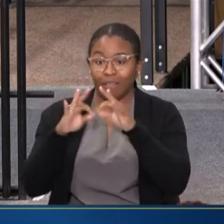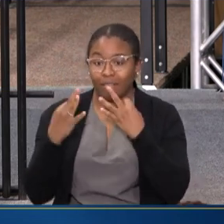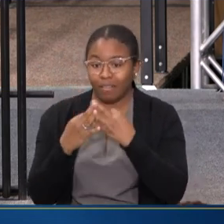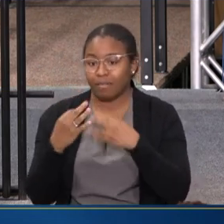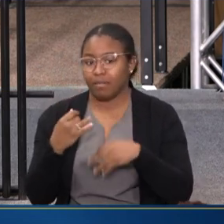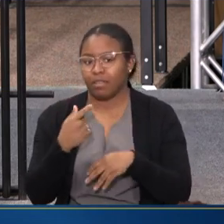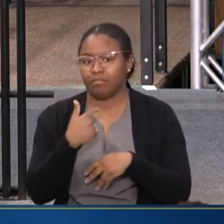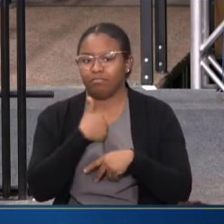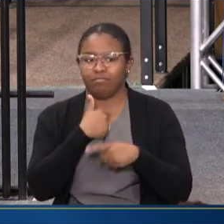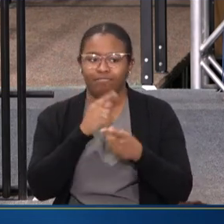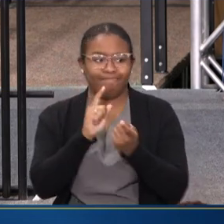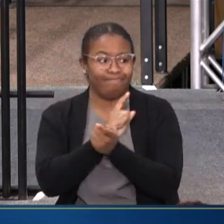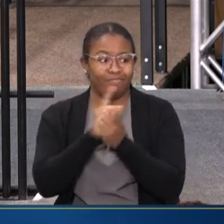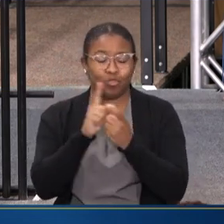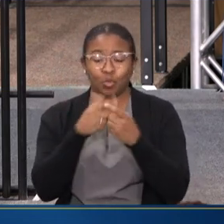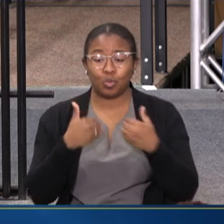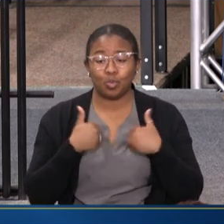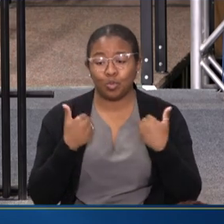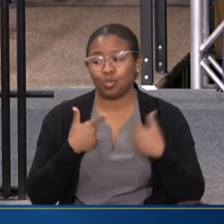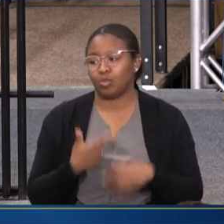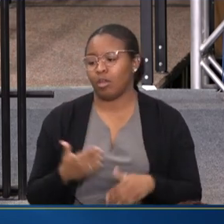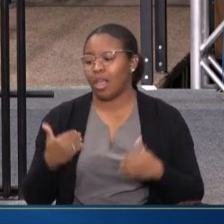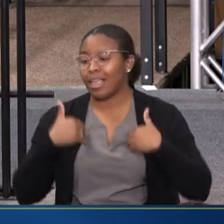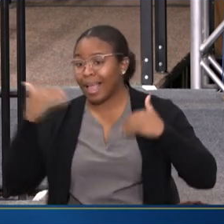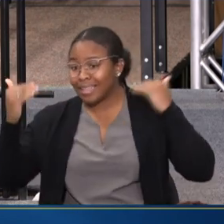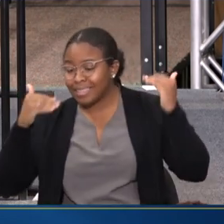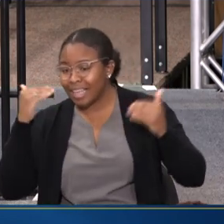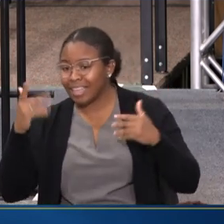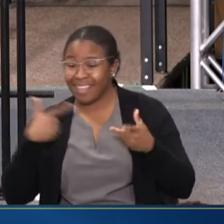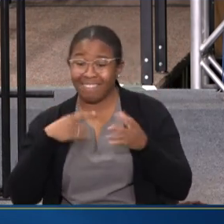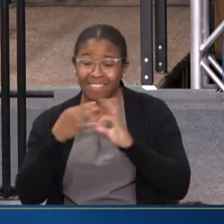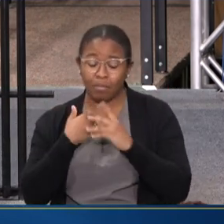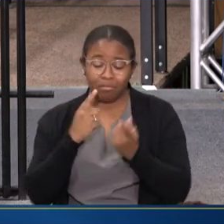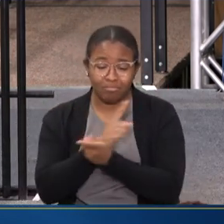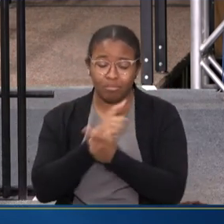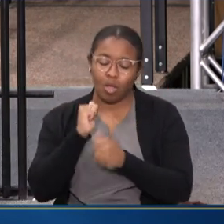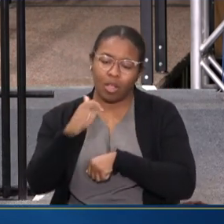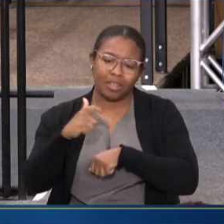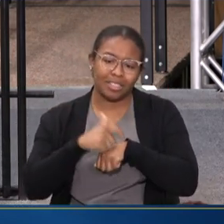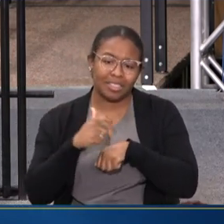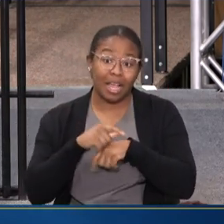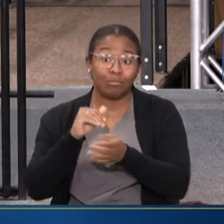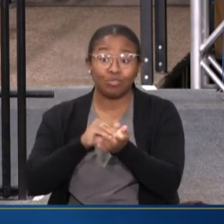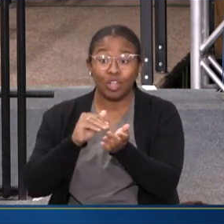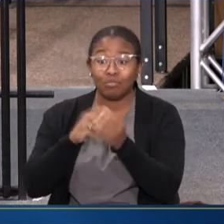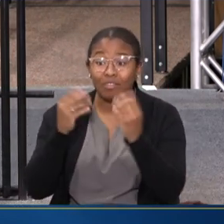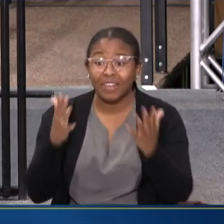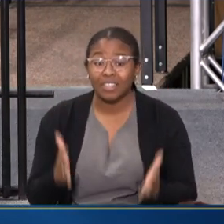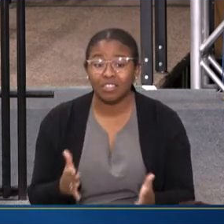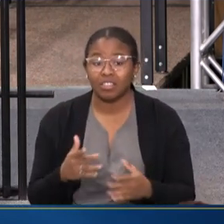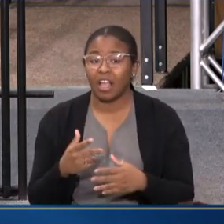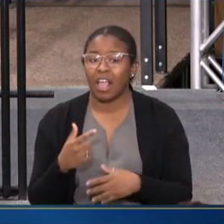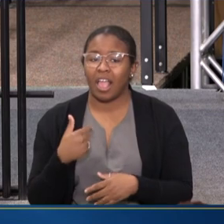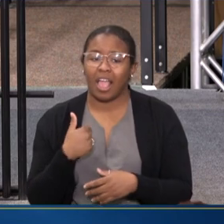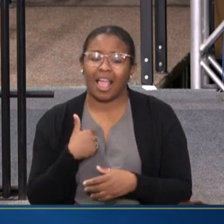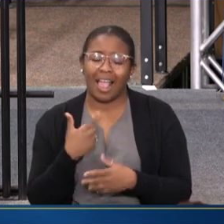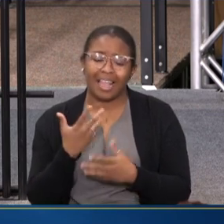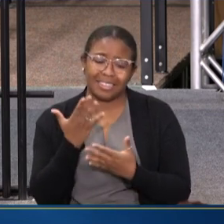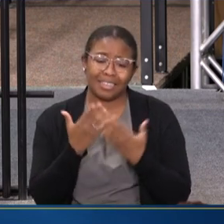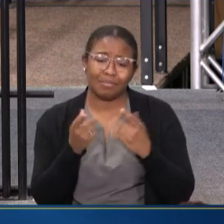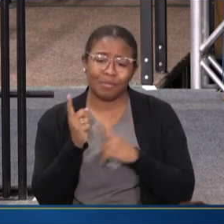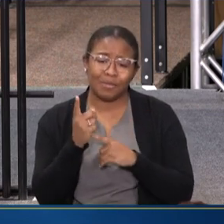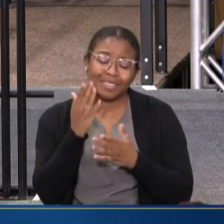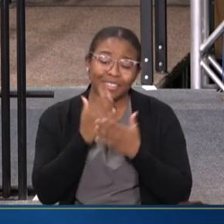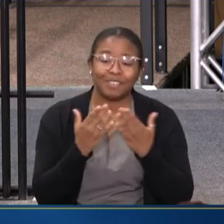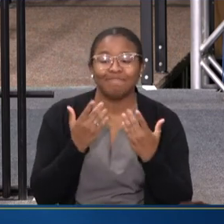YOU, YOUTH, YOUNG ADULTS, FAMILIES ALL THE TIME, PROVIDERS. I DO CERTAINLY GET MOMENTS OF